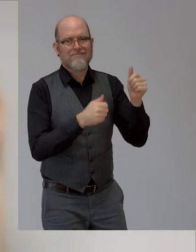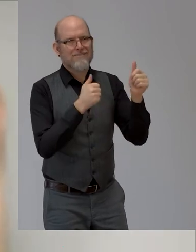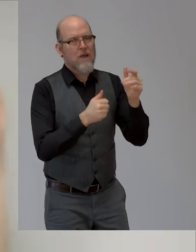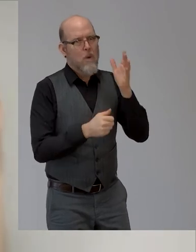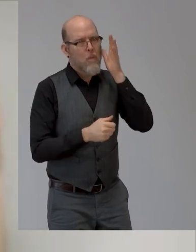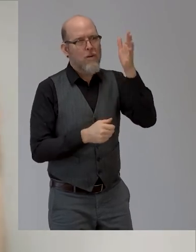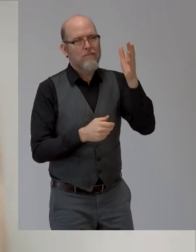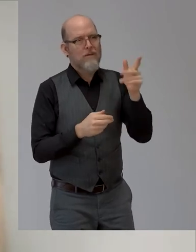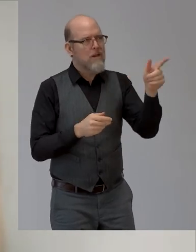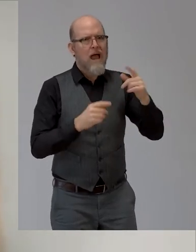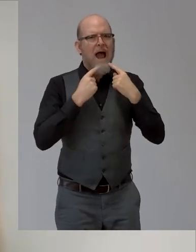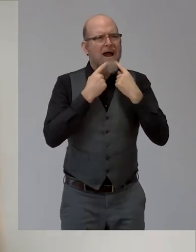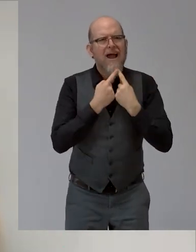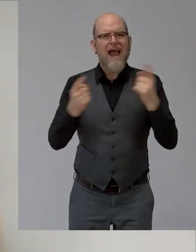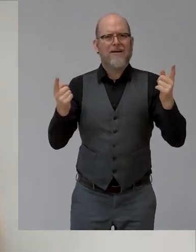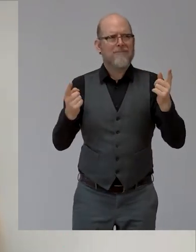I really mean it. I think